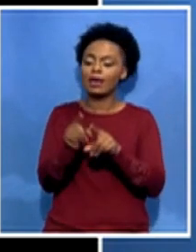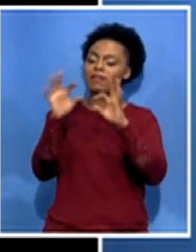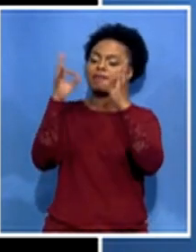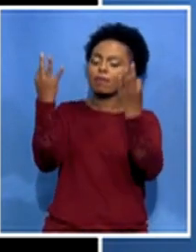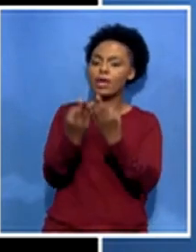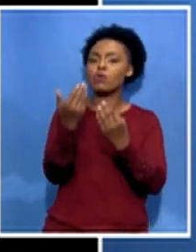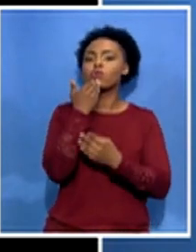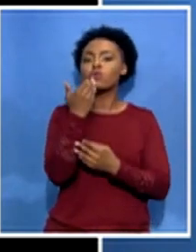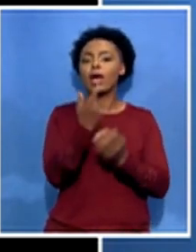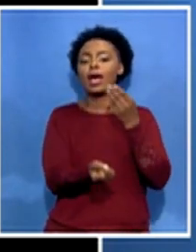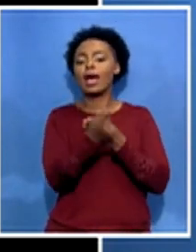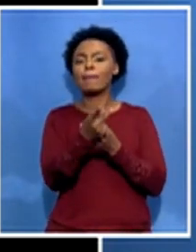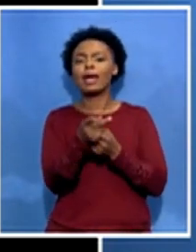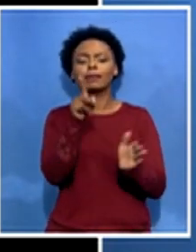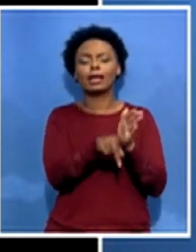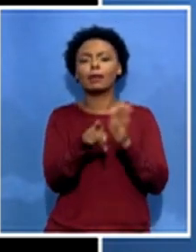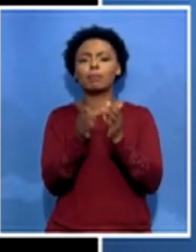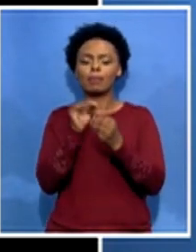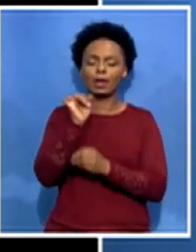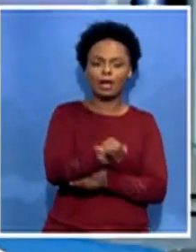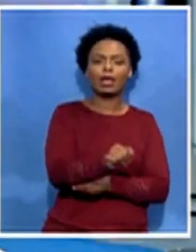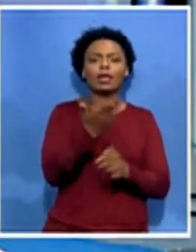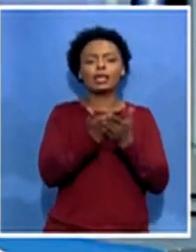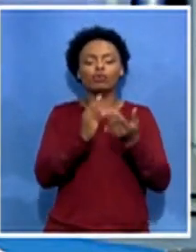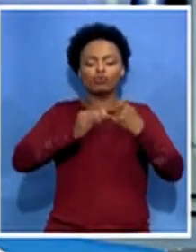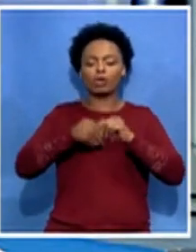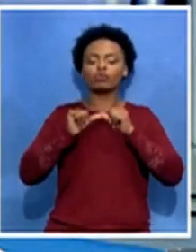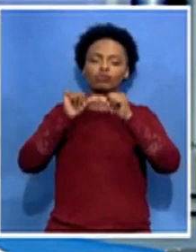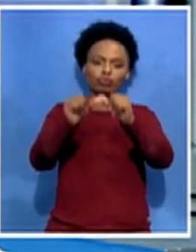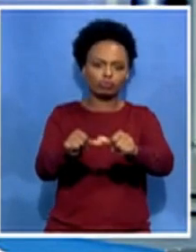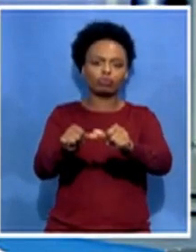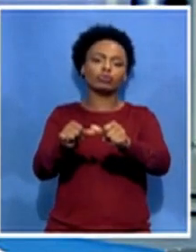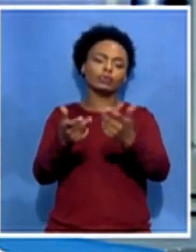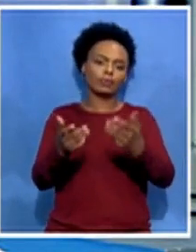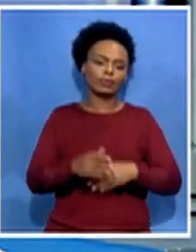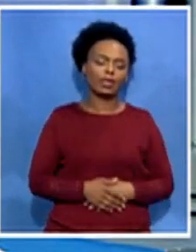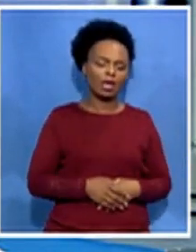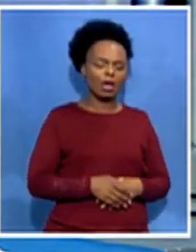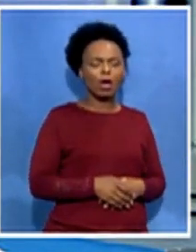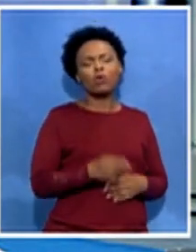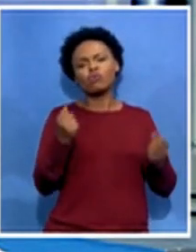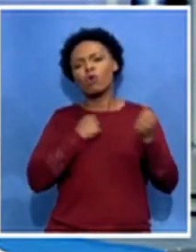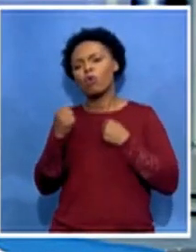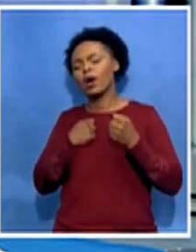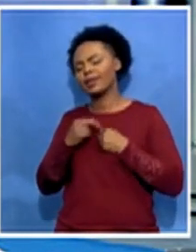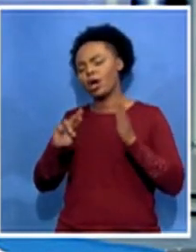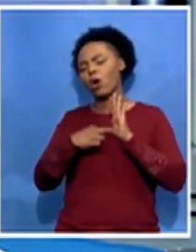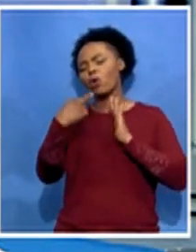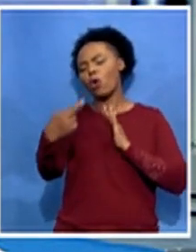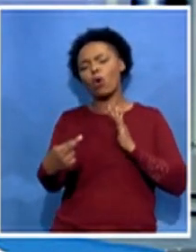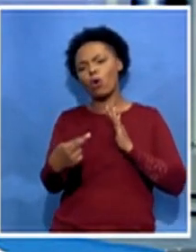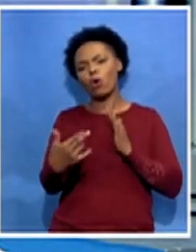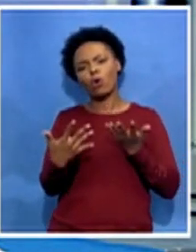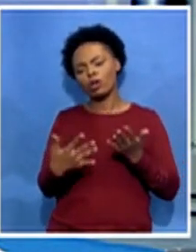able to move forward what about rwanda's current role in the region sophie as well as the the continent at